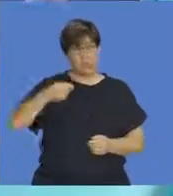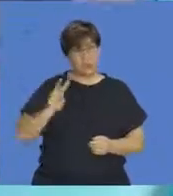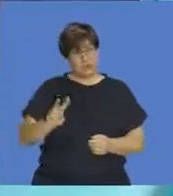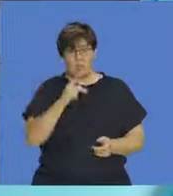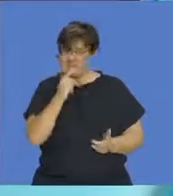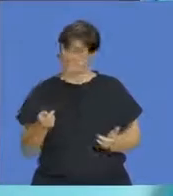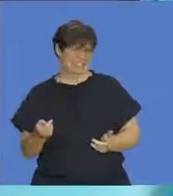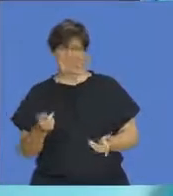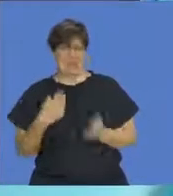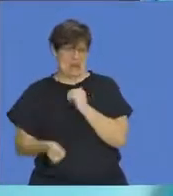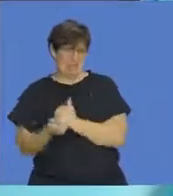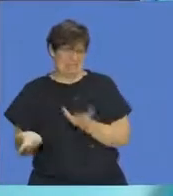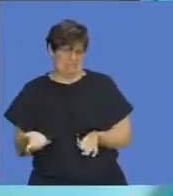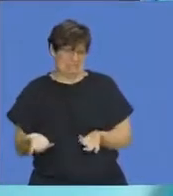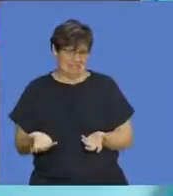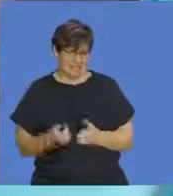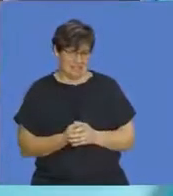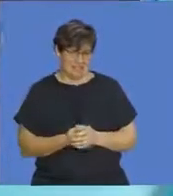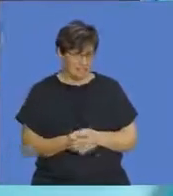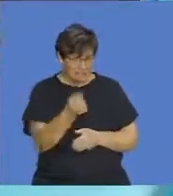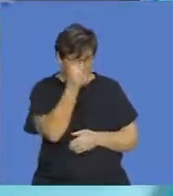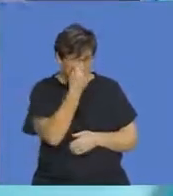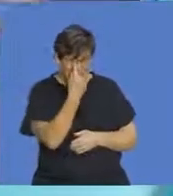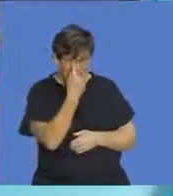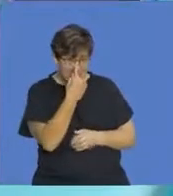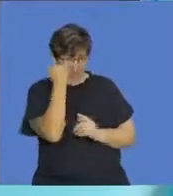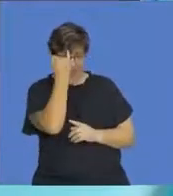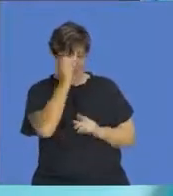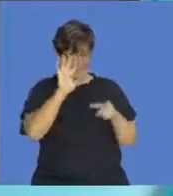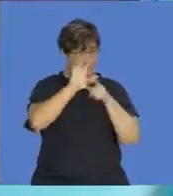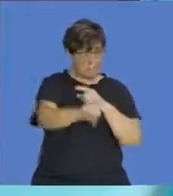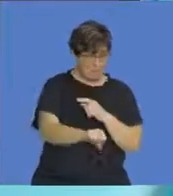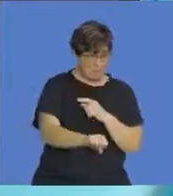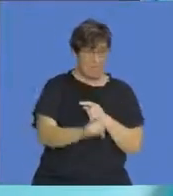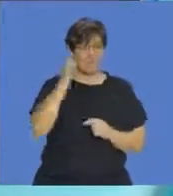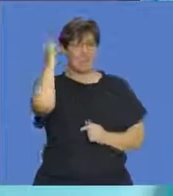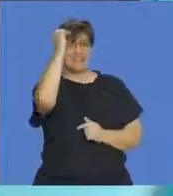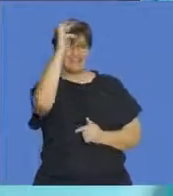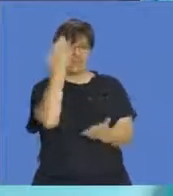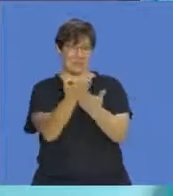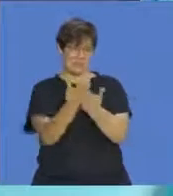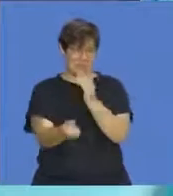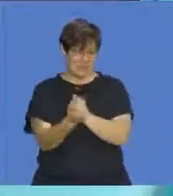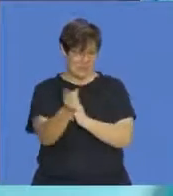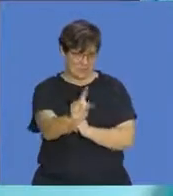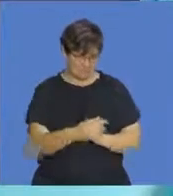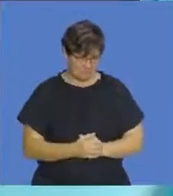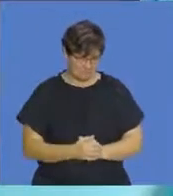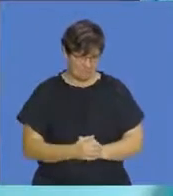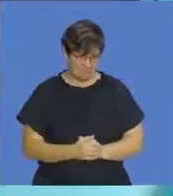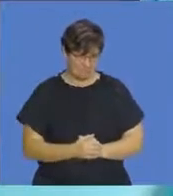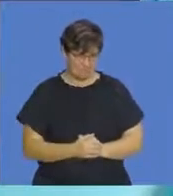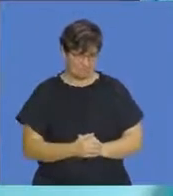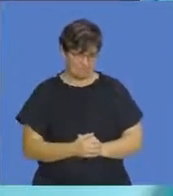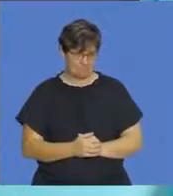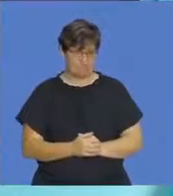it's less likely to take place. I hope you've got those big ideas about what theoretical probability is about. But now